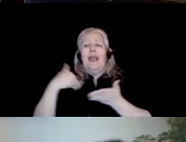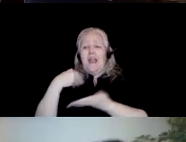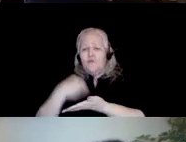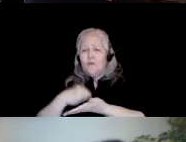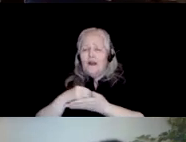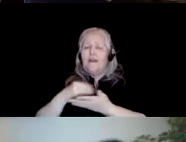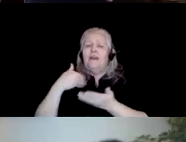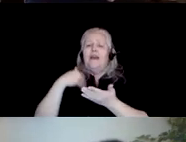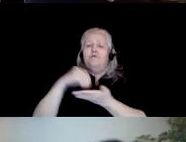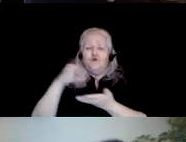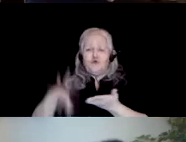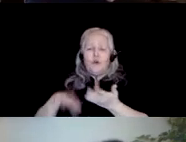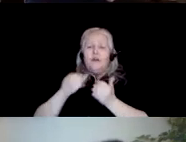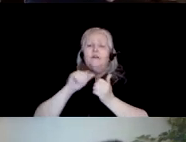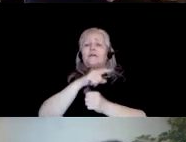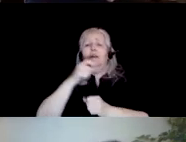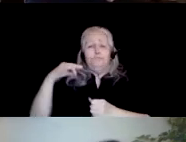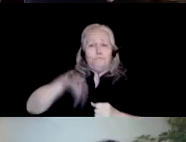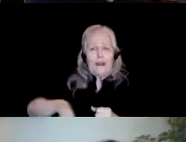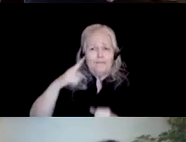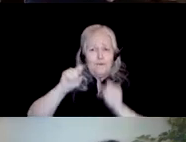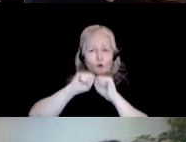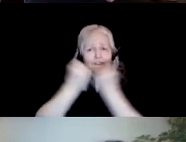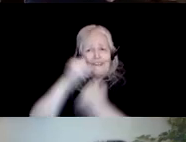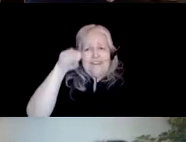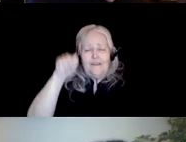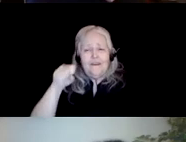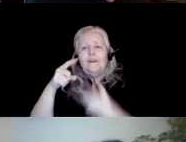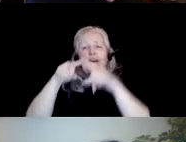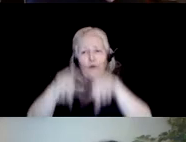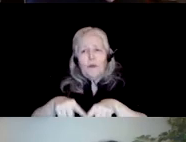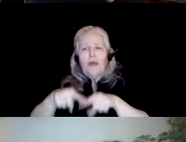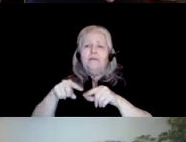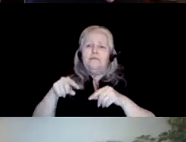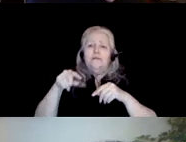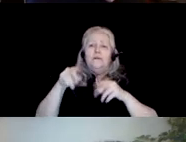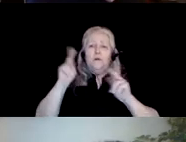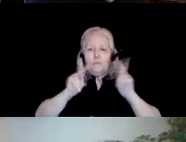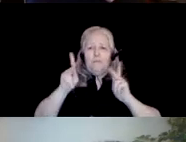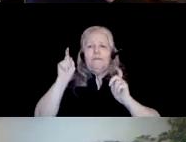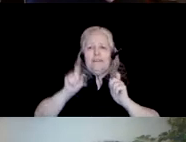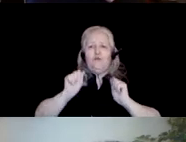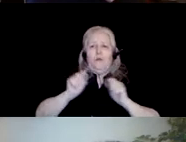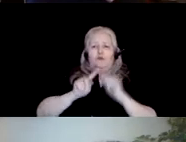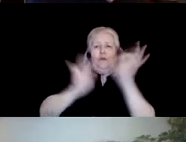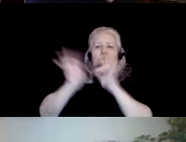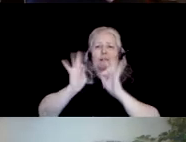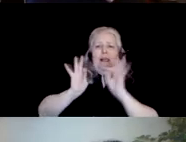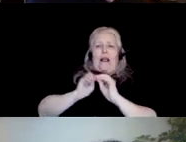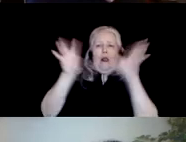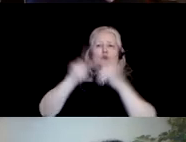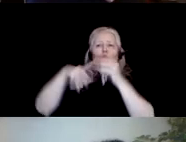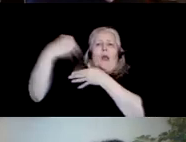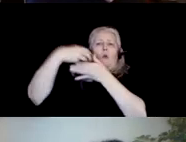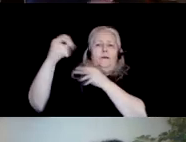contribution to society in general, it's all dependent on people communicating between the academy and the world outside it. But it's hard